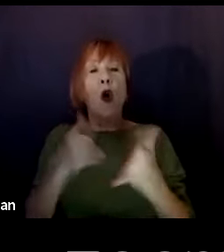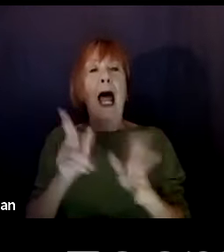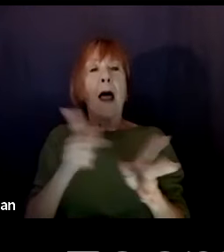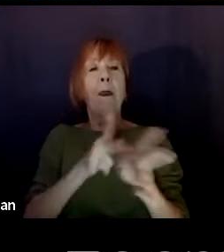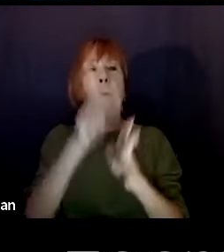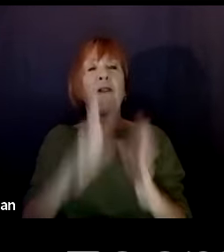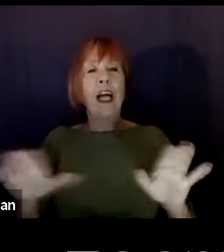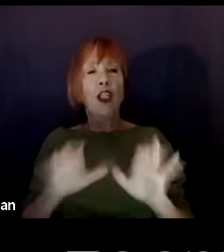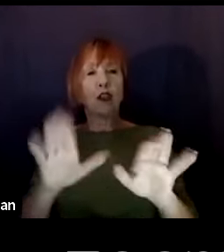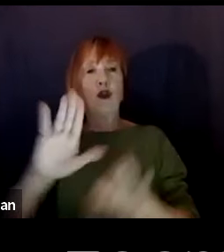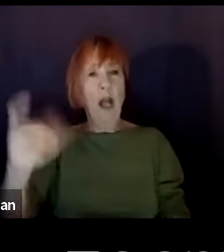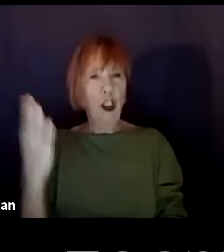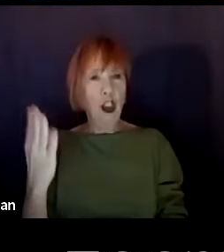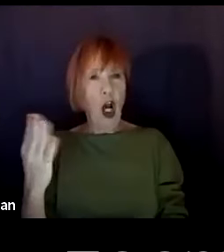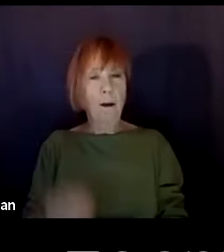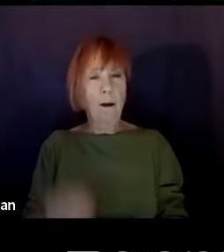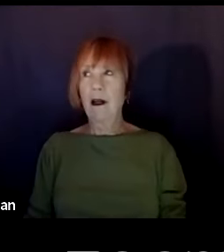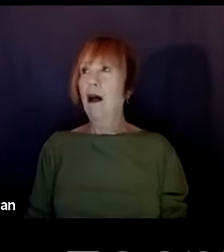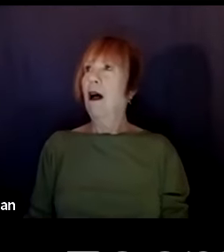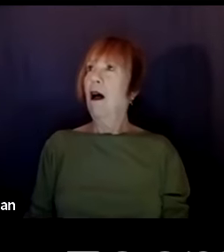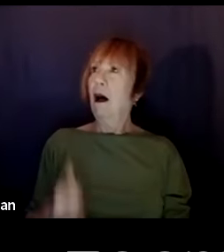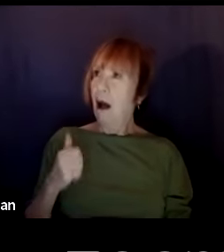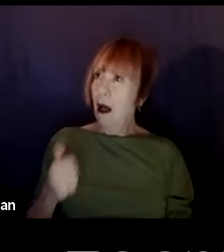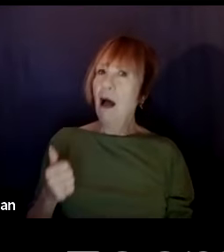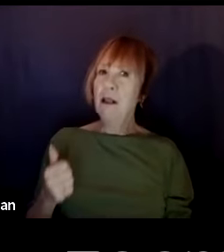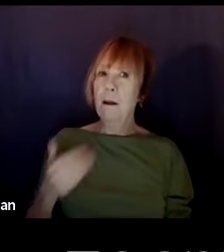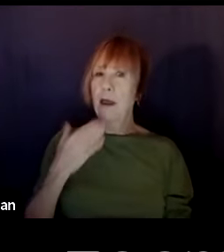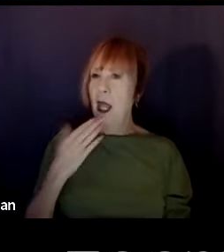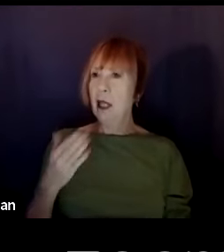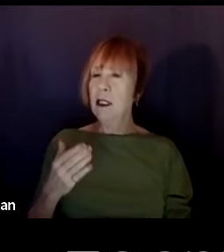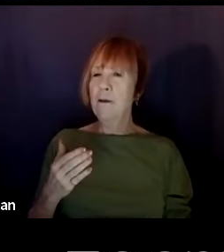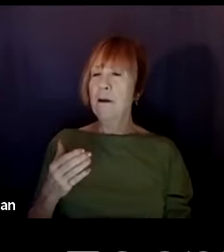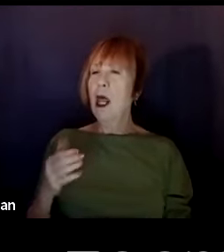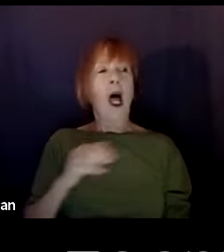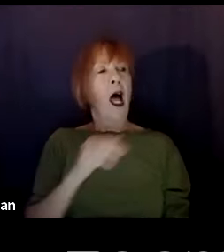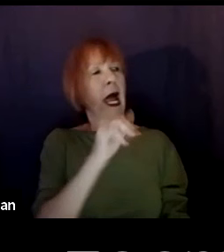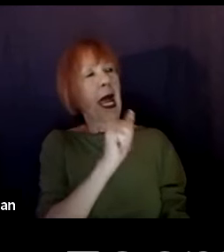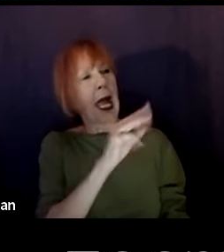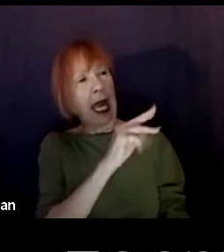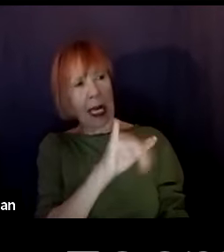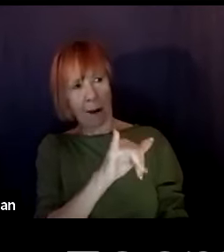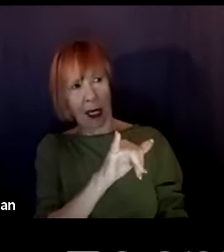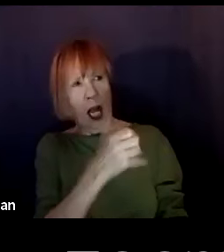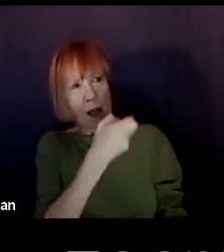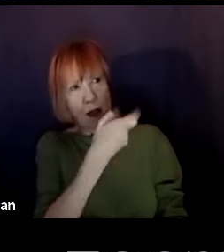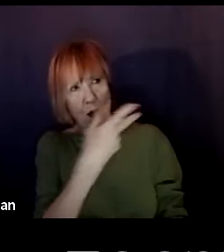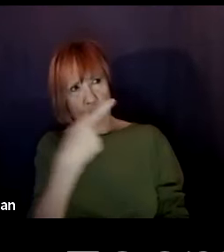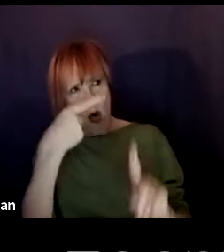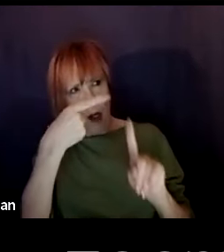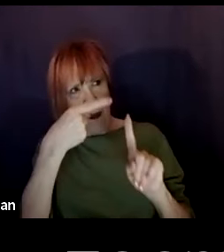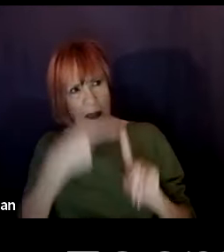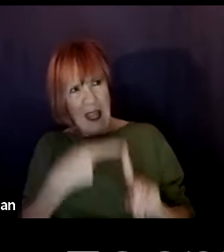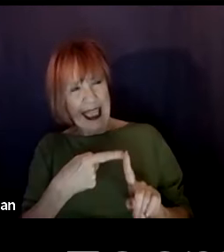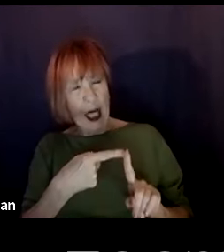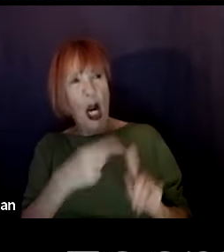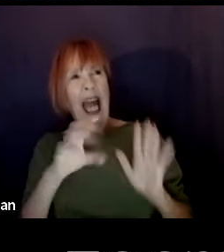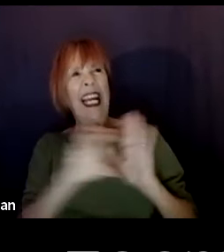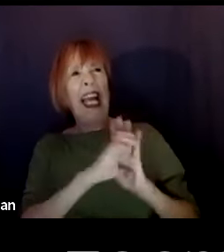their jobs. So, Amy, there are certain things, though, that are character traits that